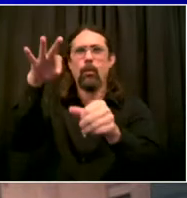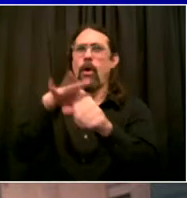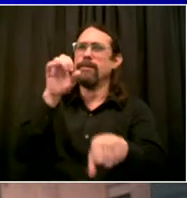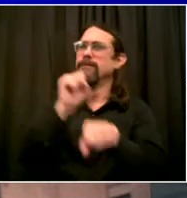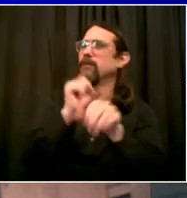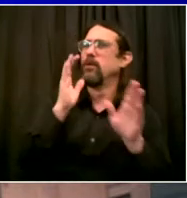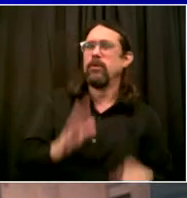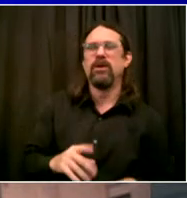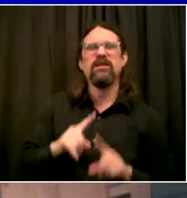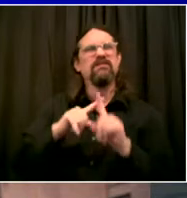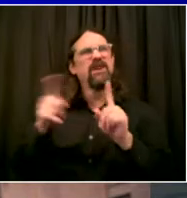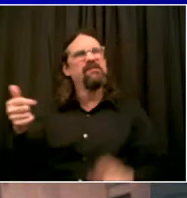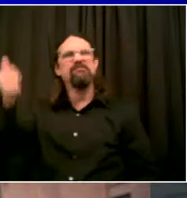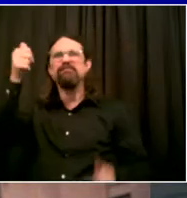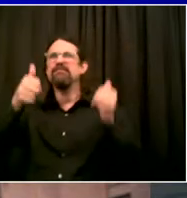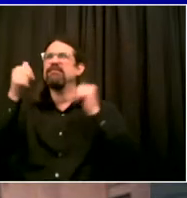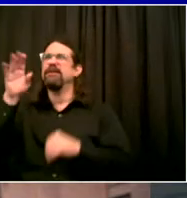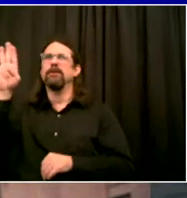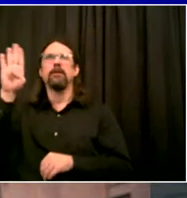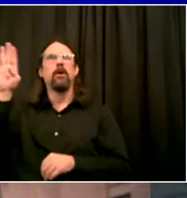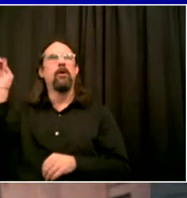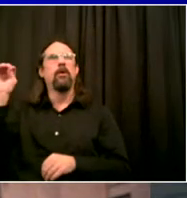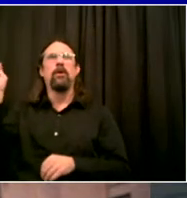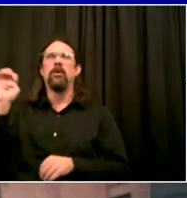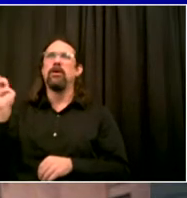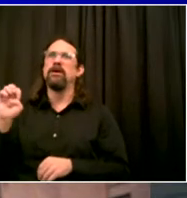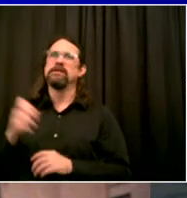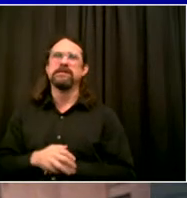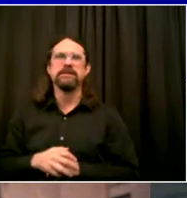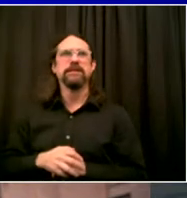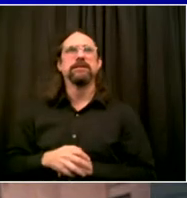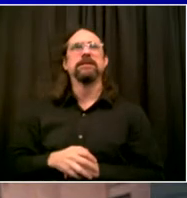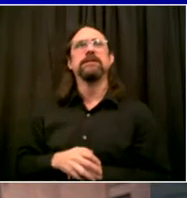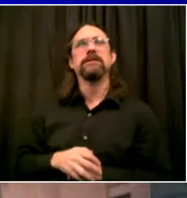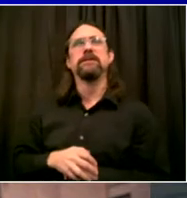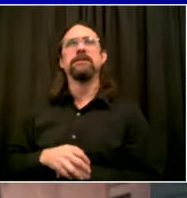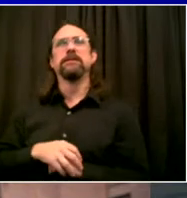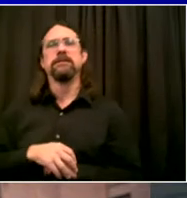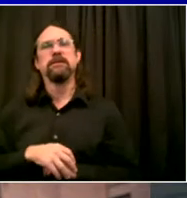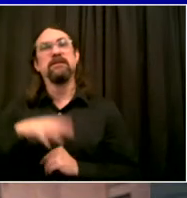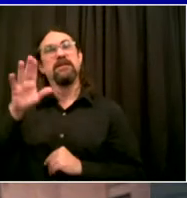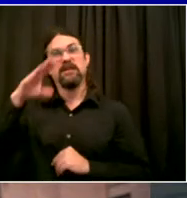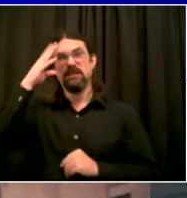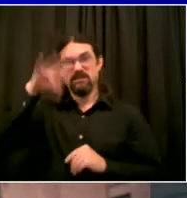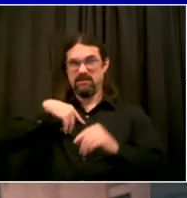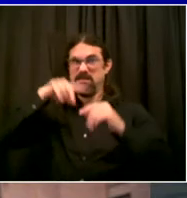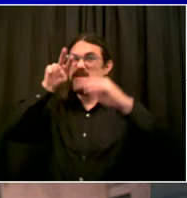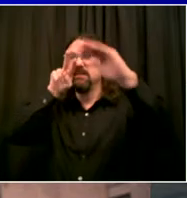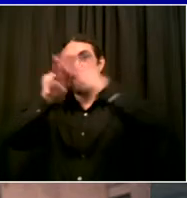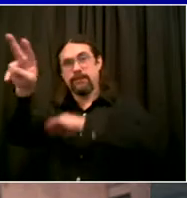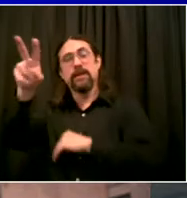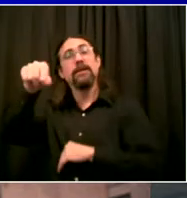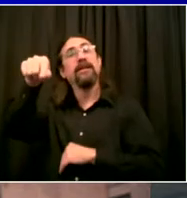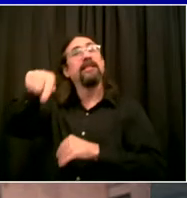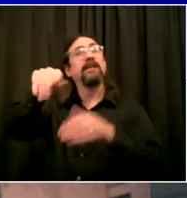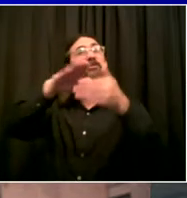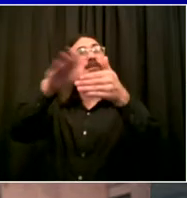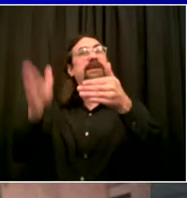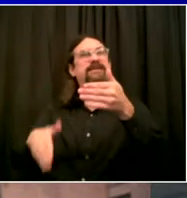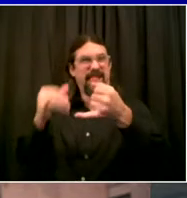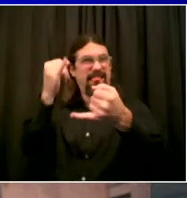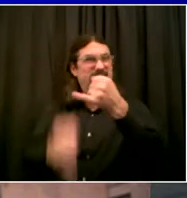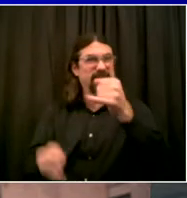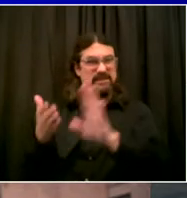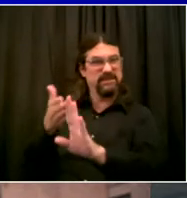another story of frustration. Now that's what should happen immediately to improve early